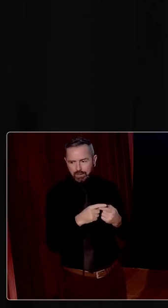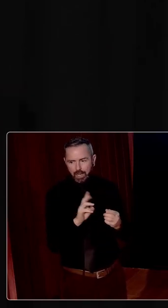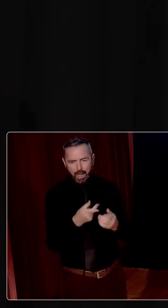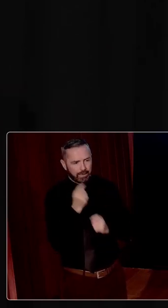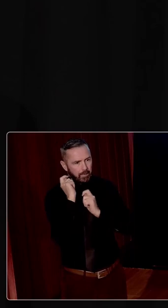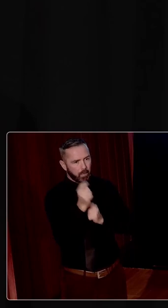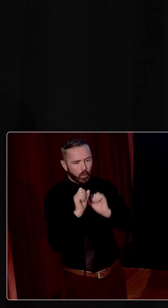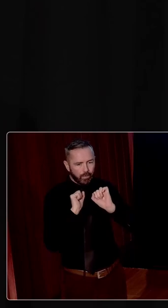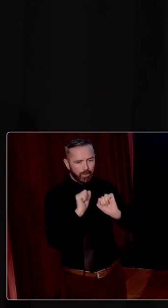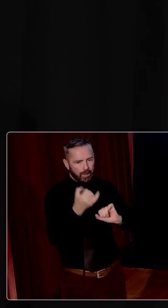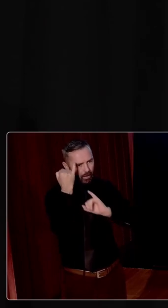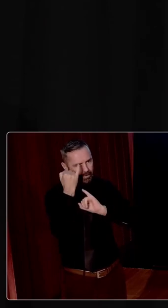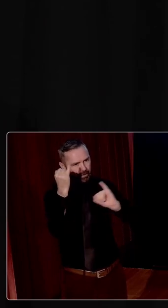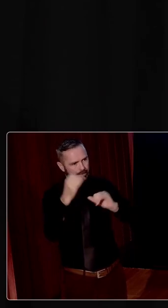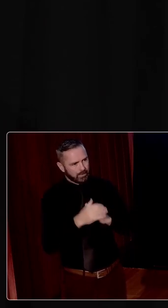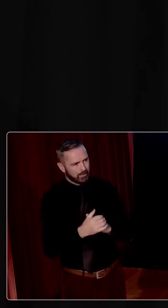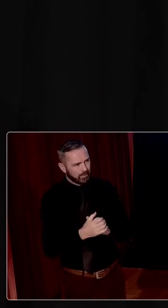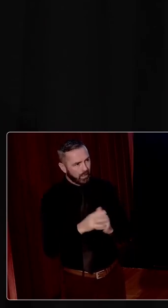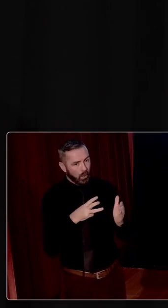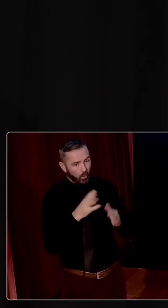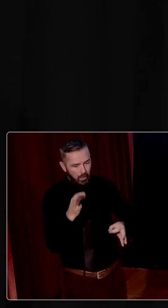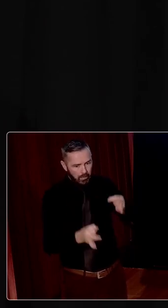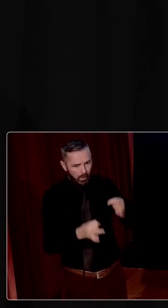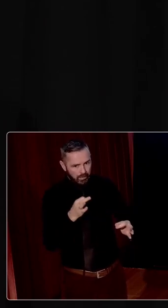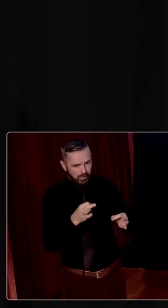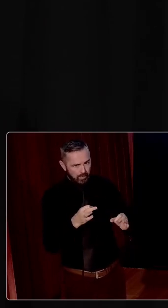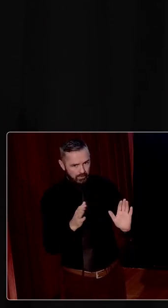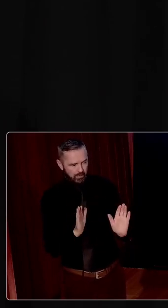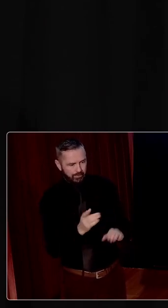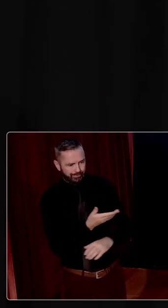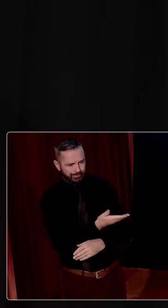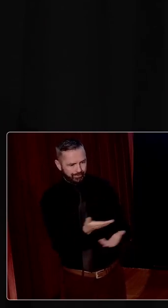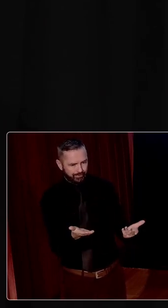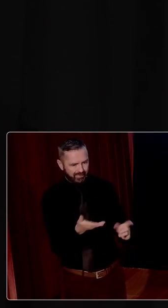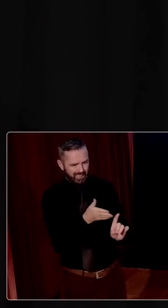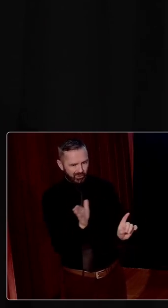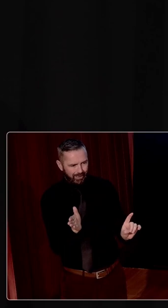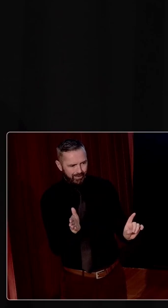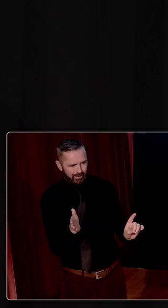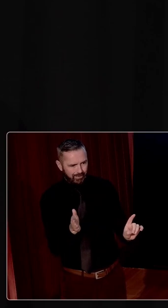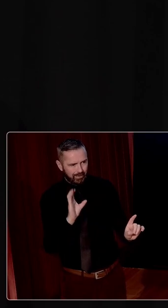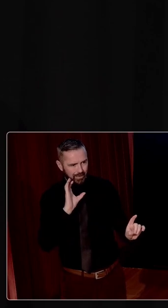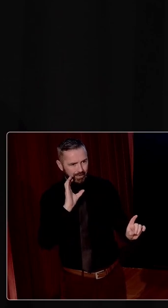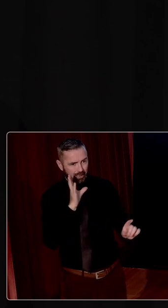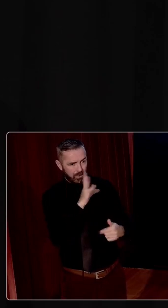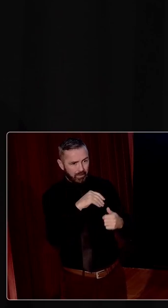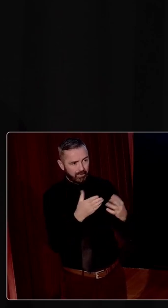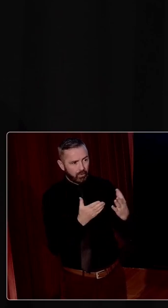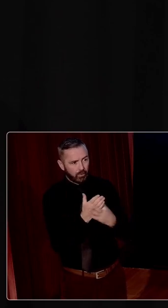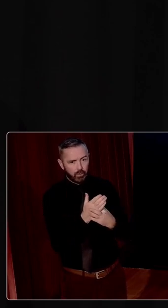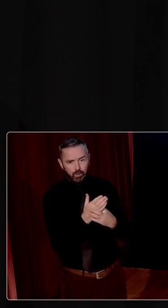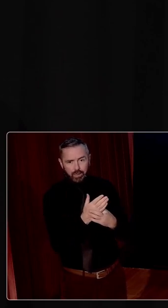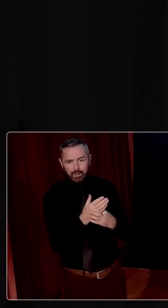their ideas when politicians are understandably distracted, particularly during, during civil war.